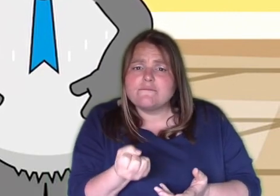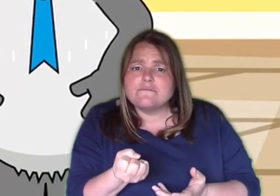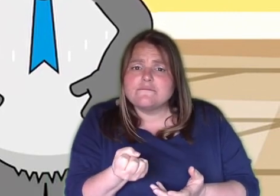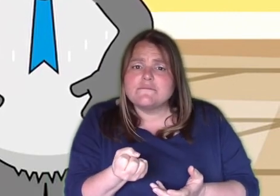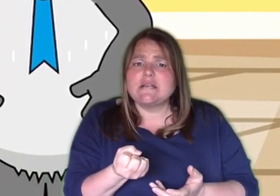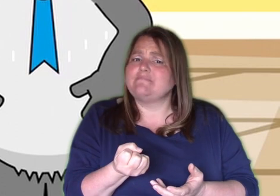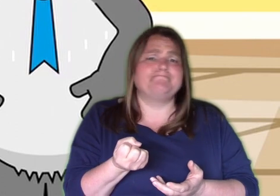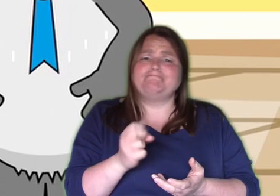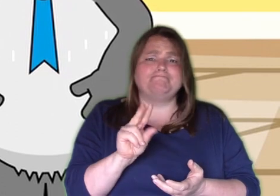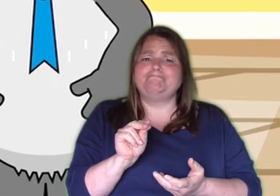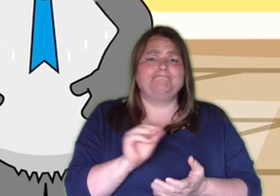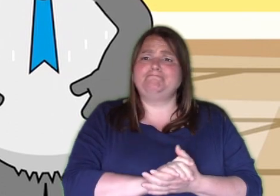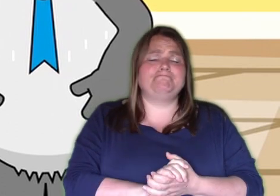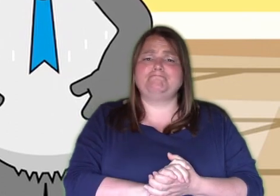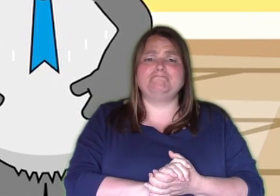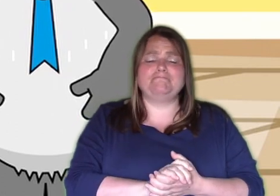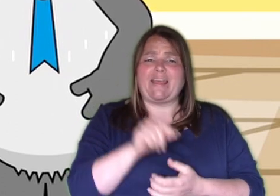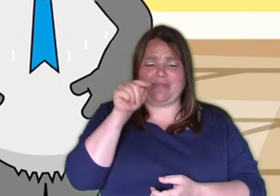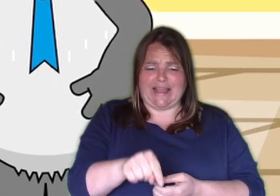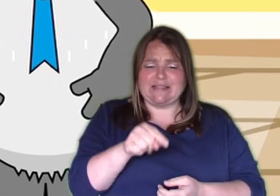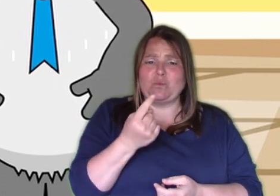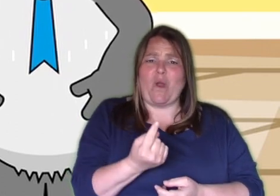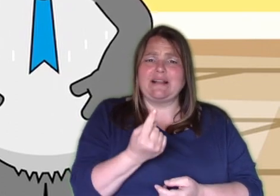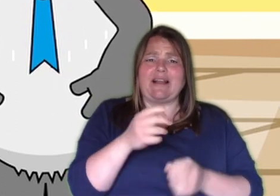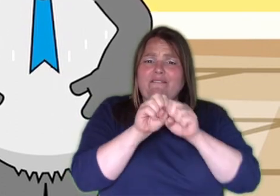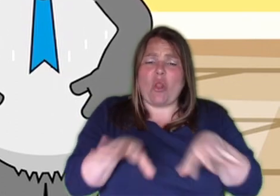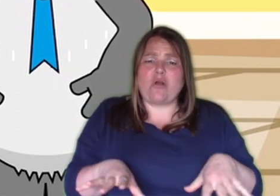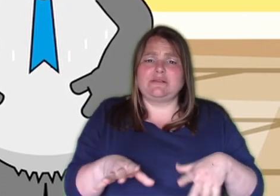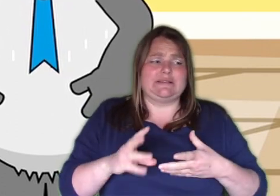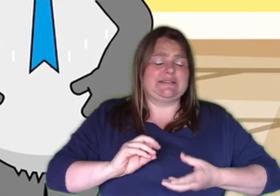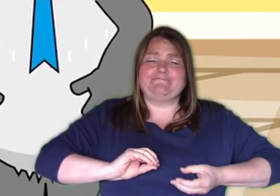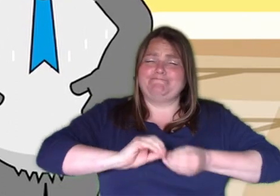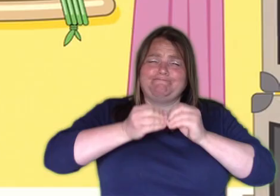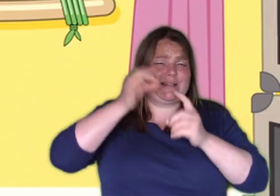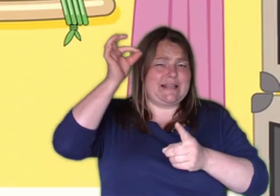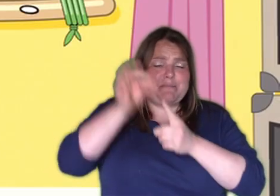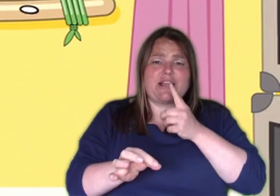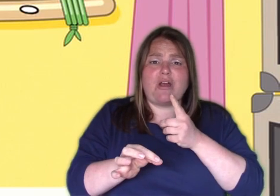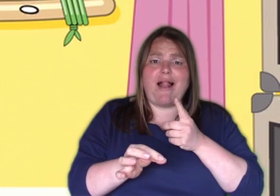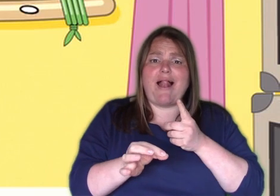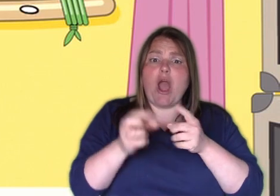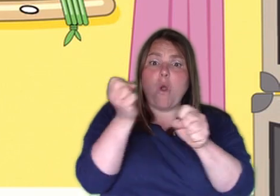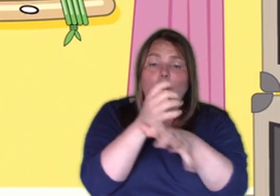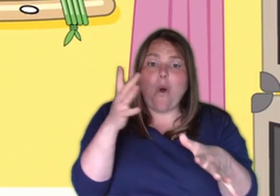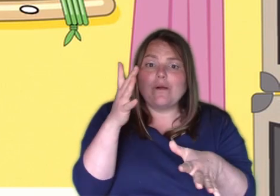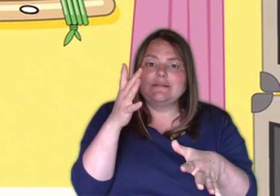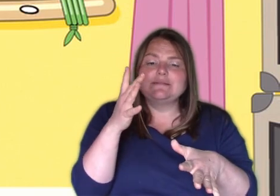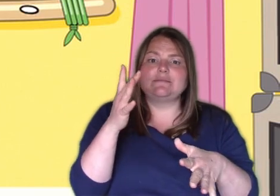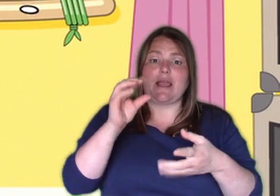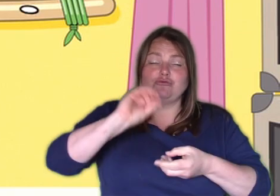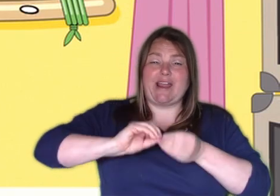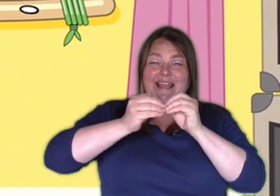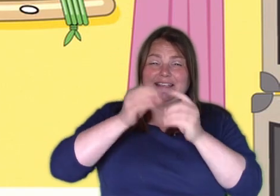Hmm, no. I don't. This one was special. It was gold-colored and was custom-made especially